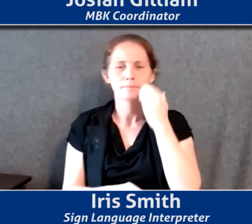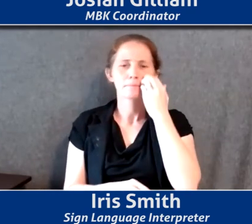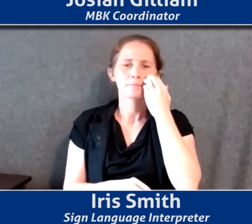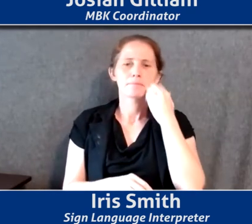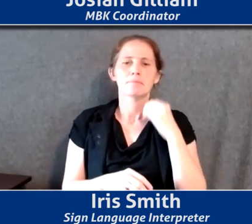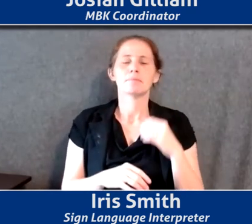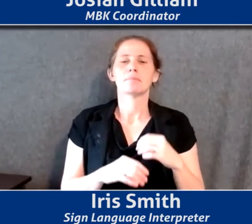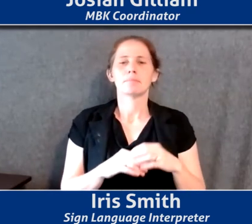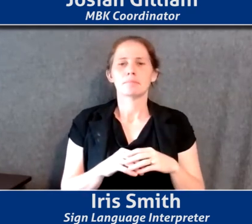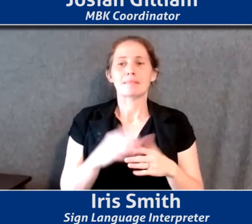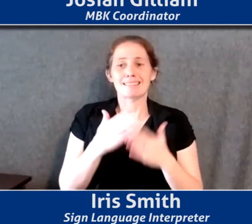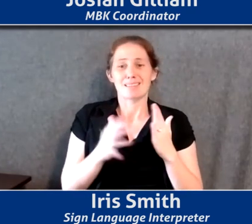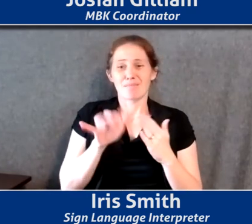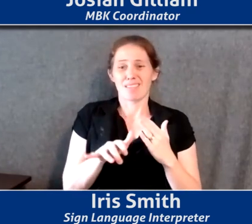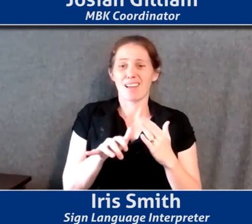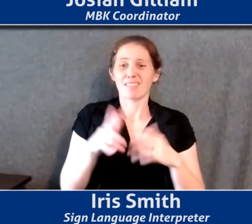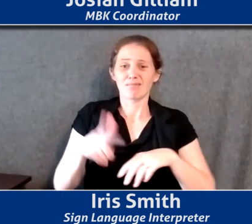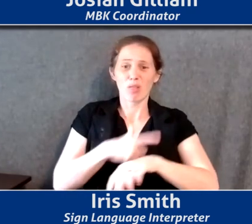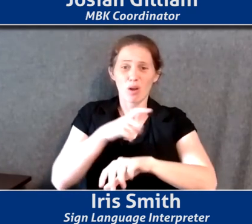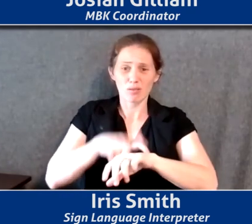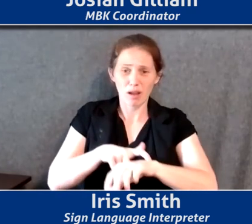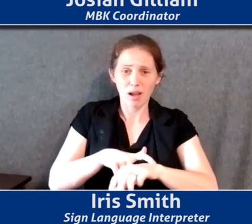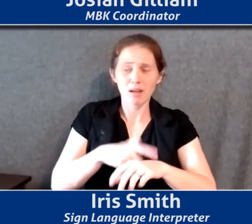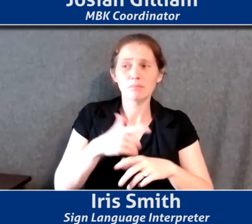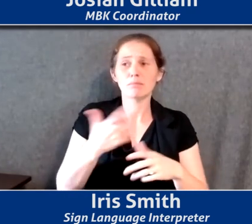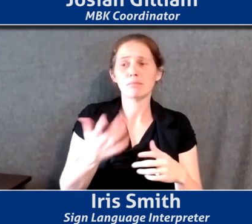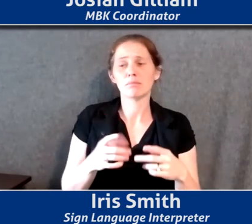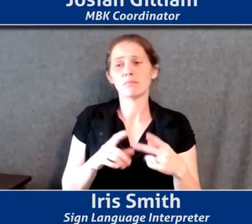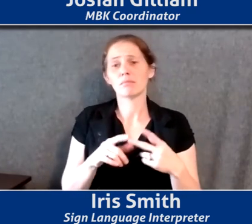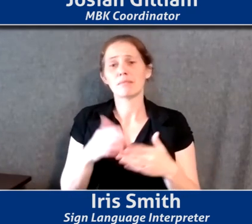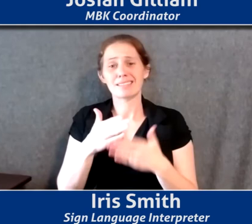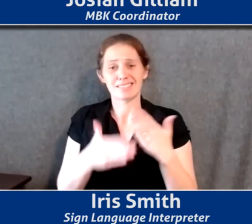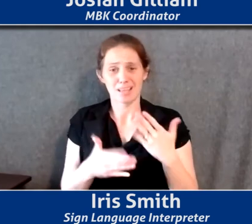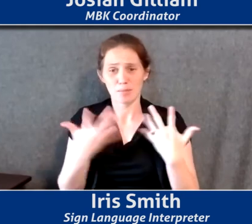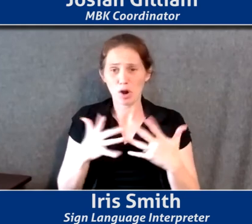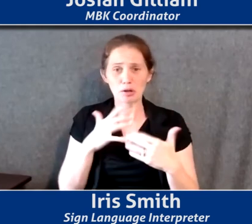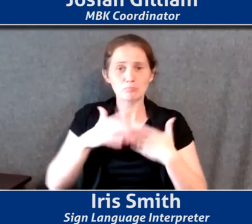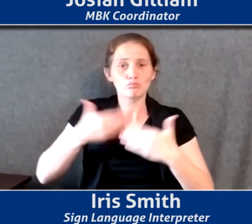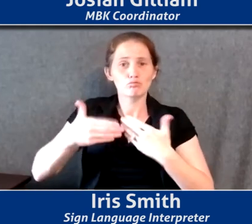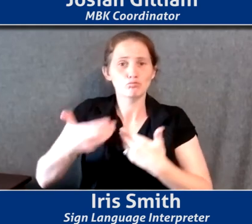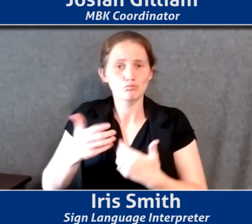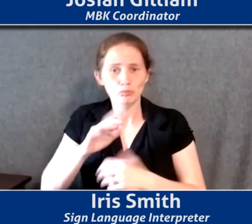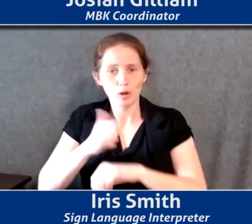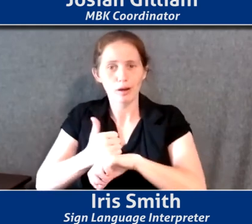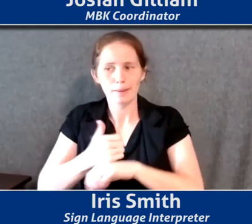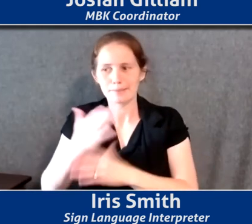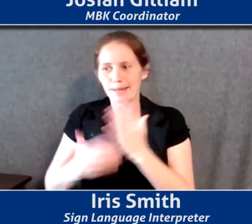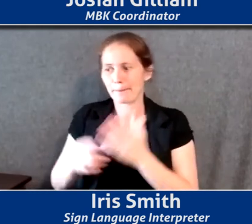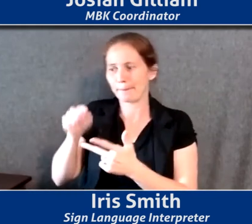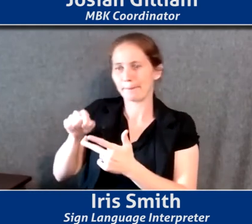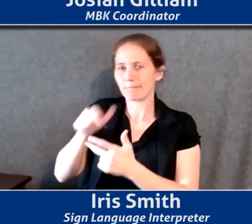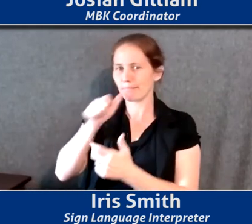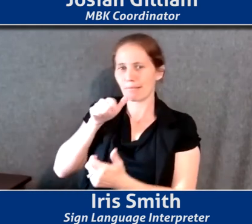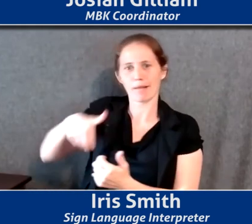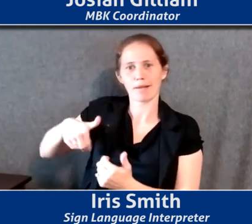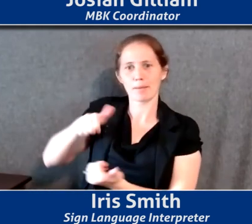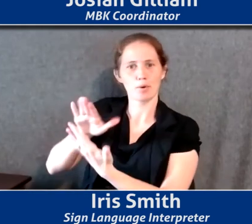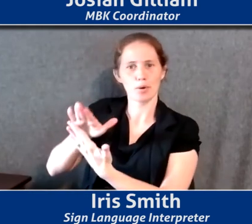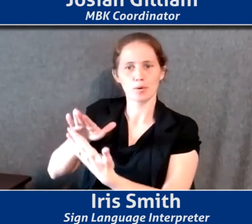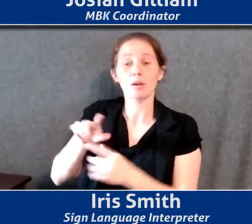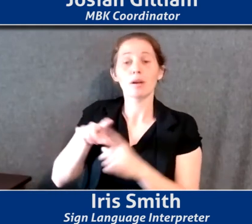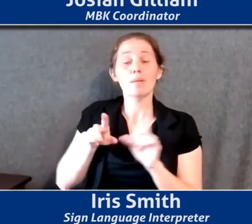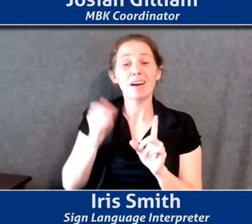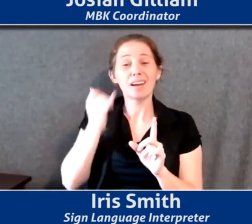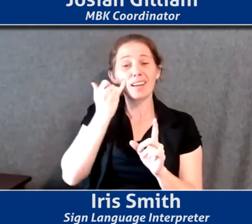And, and some of that takes a long time. Some of that, um, is already in the works. Some of that hasn't even been, you know, been approached. Uh, but wait, if you are